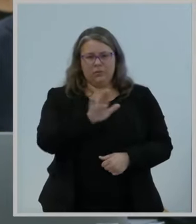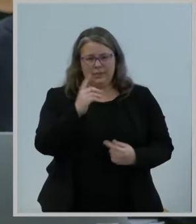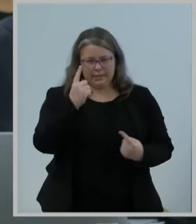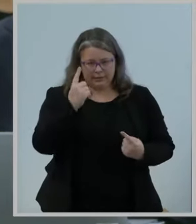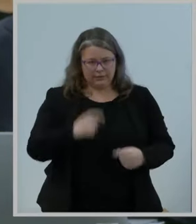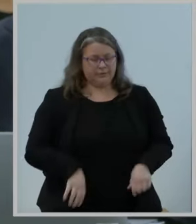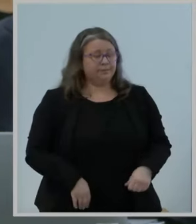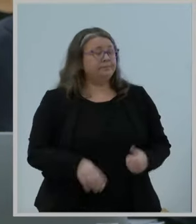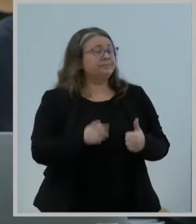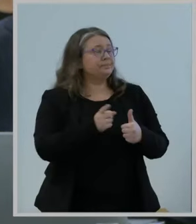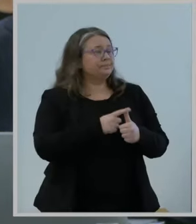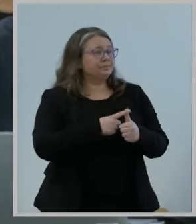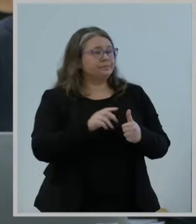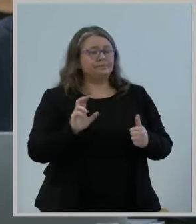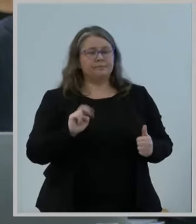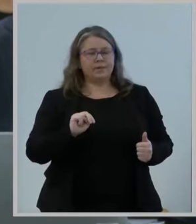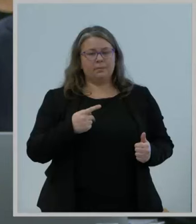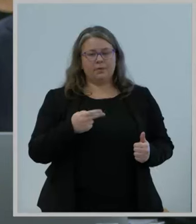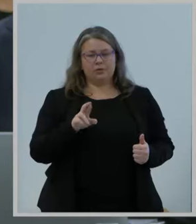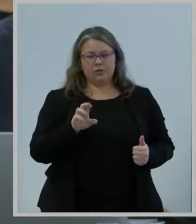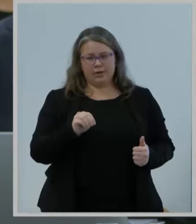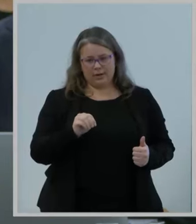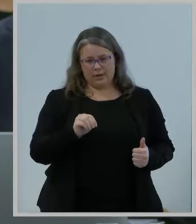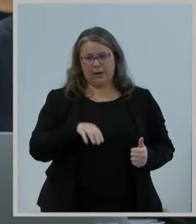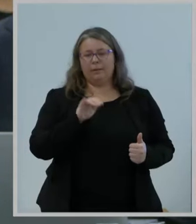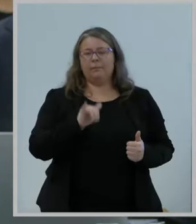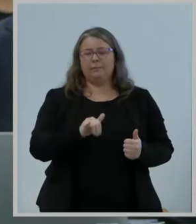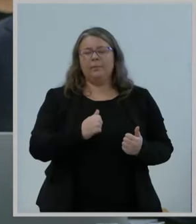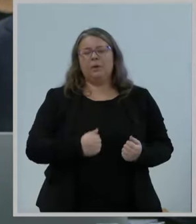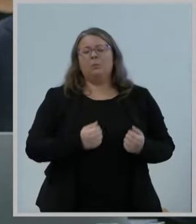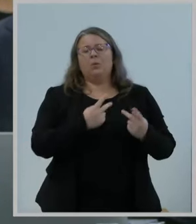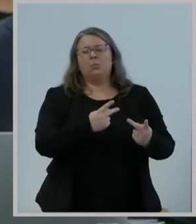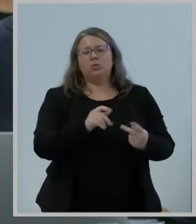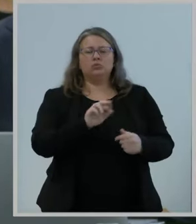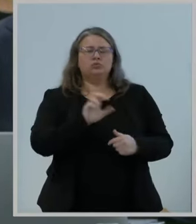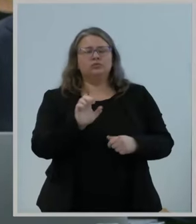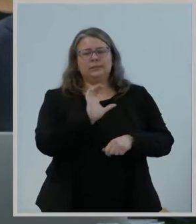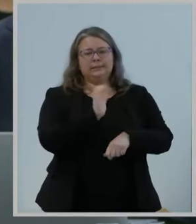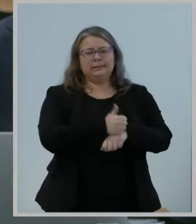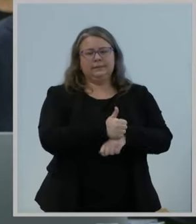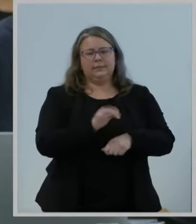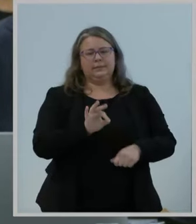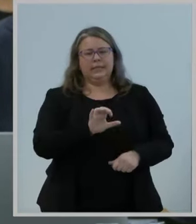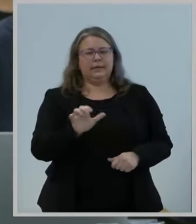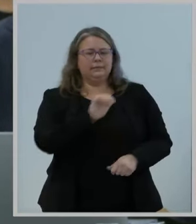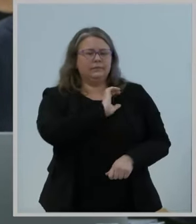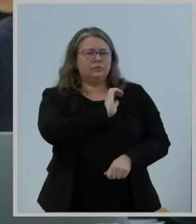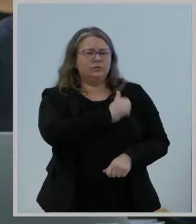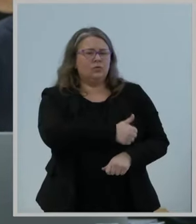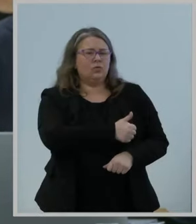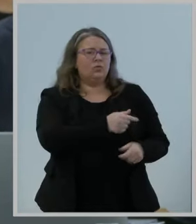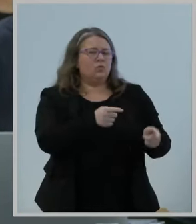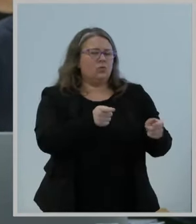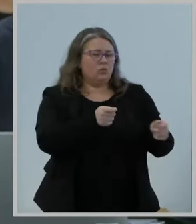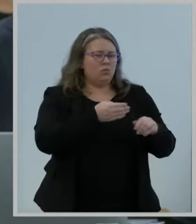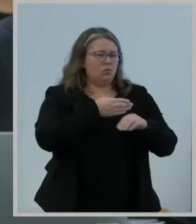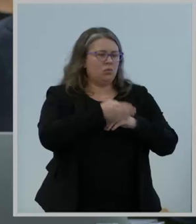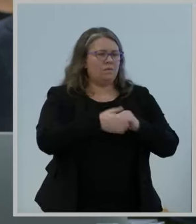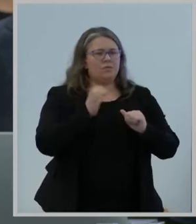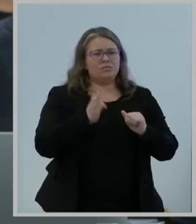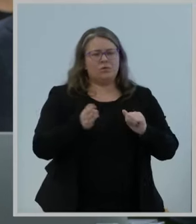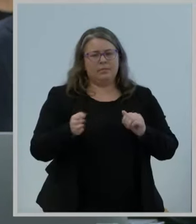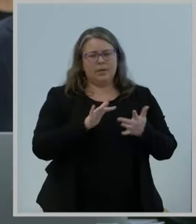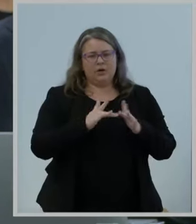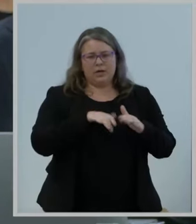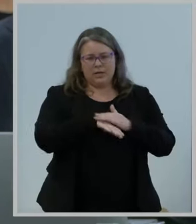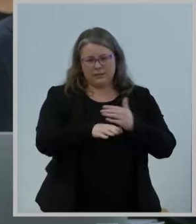rulemaking that proposes to reestablish the Commission's authority over broadband internet access service by classifying